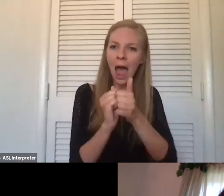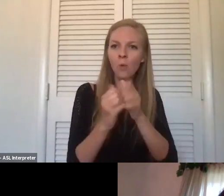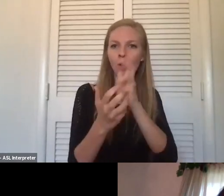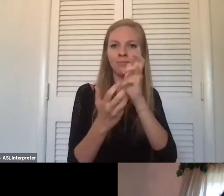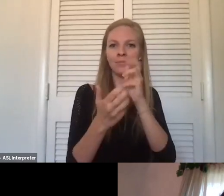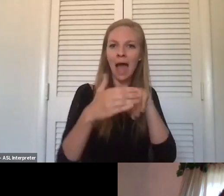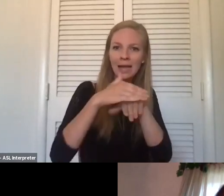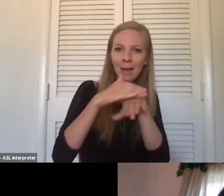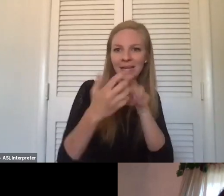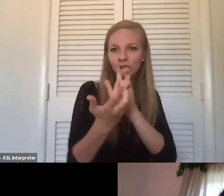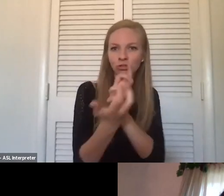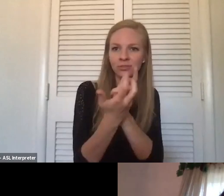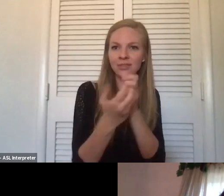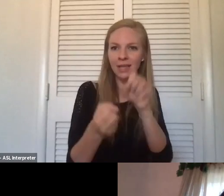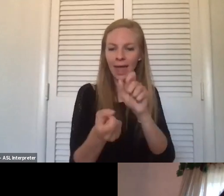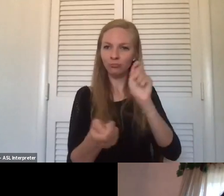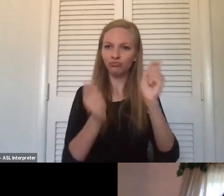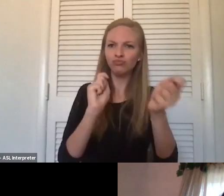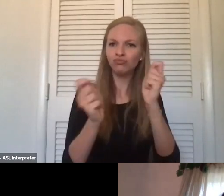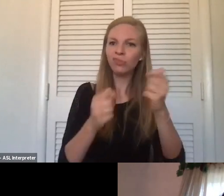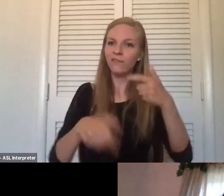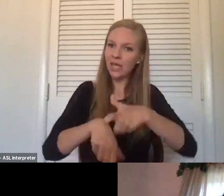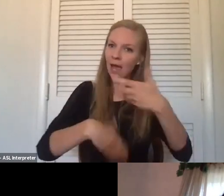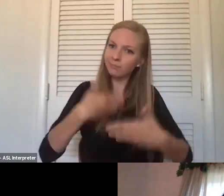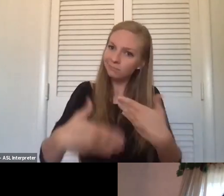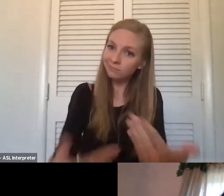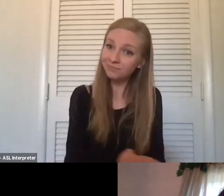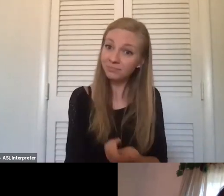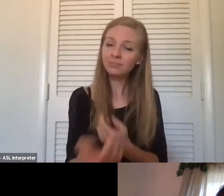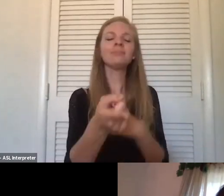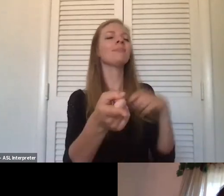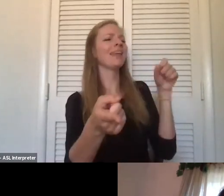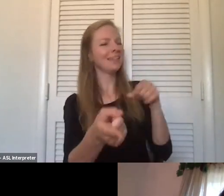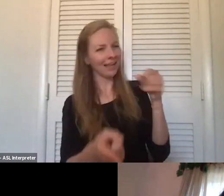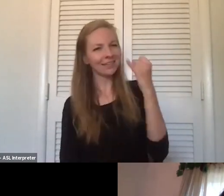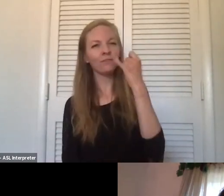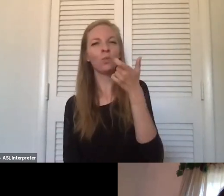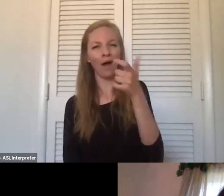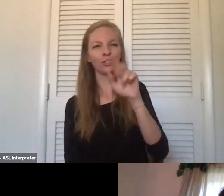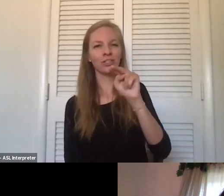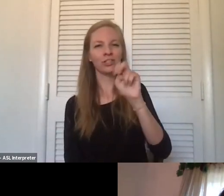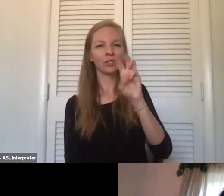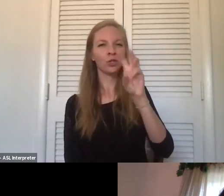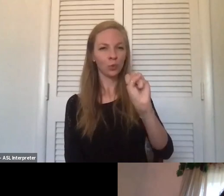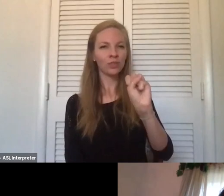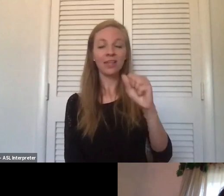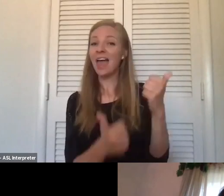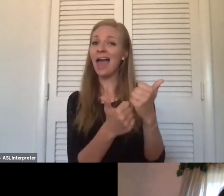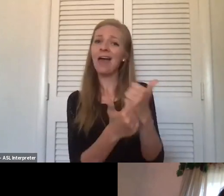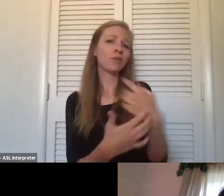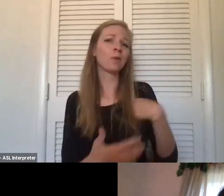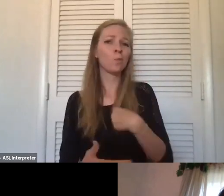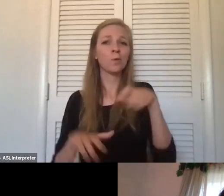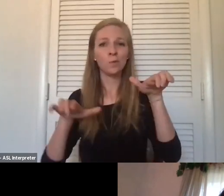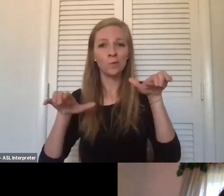fluid over time in different situations. Yes. If you look in the news, everything that we're supposed to